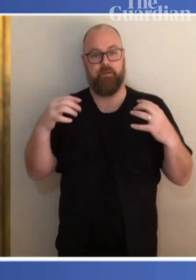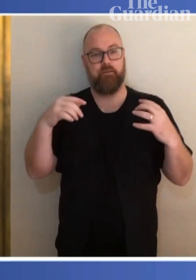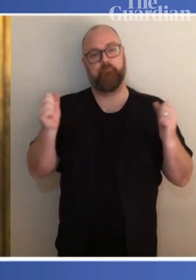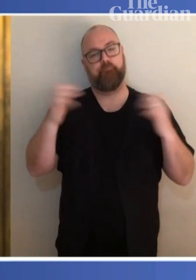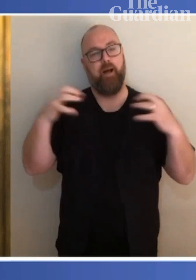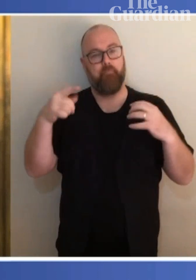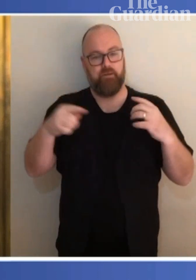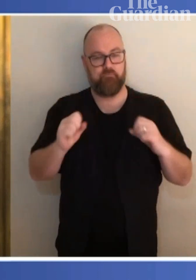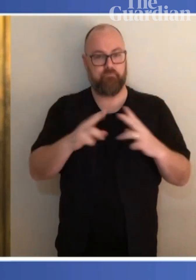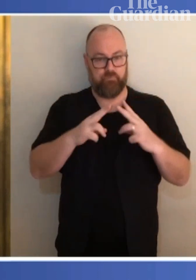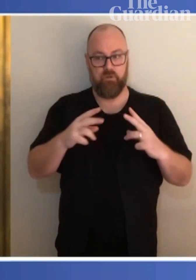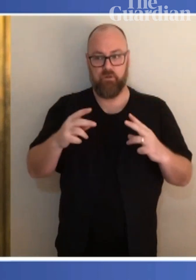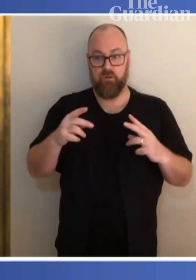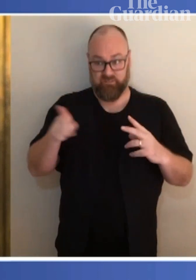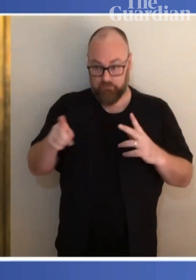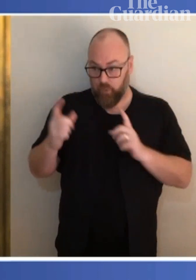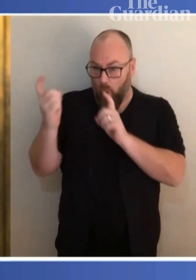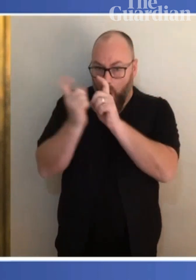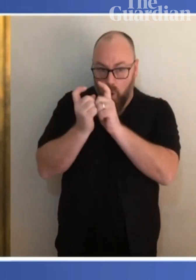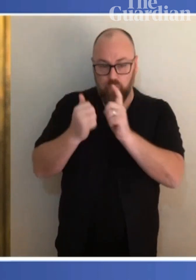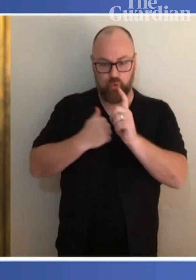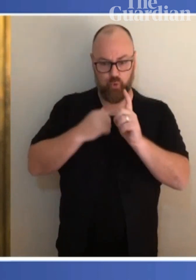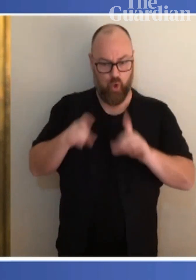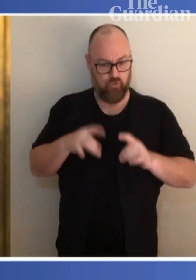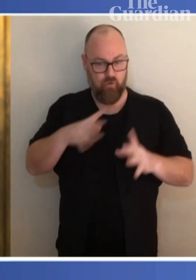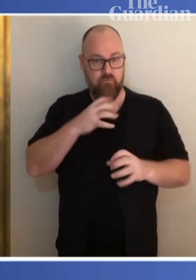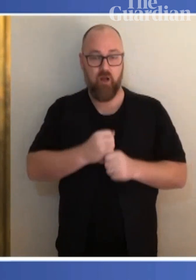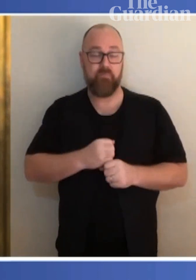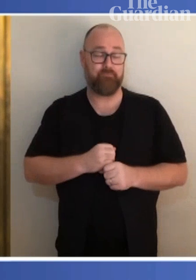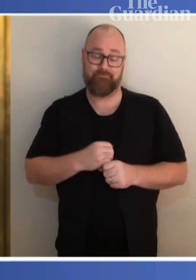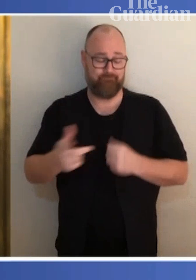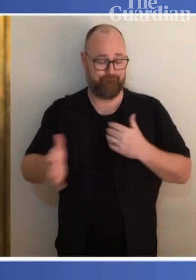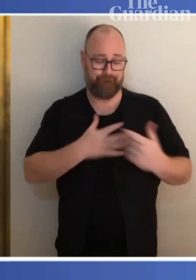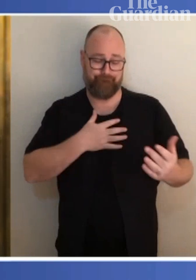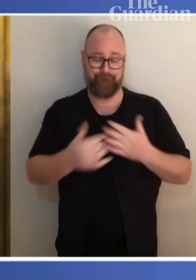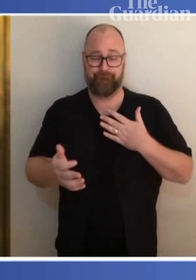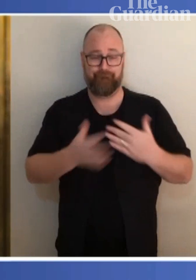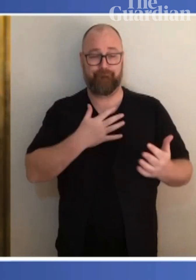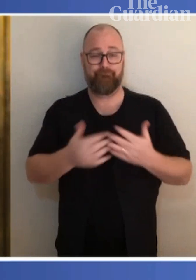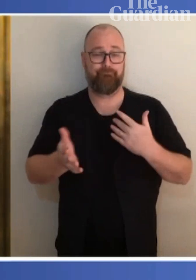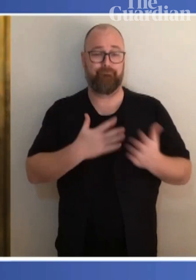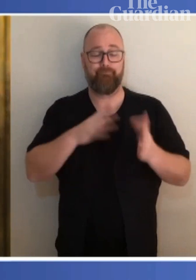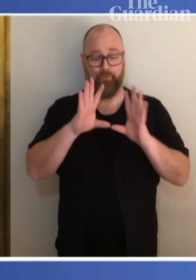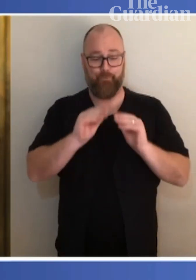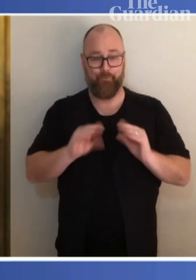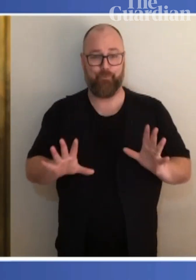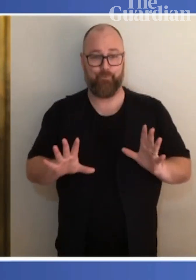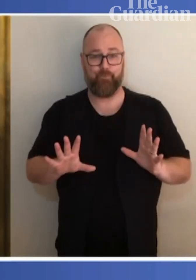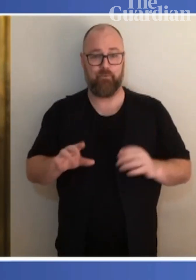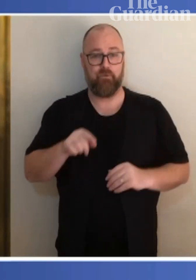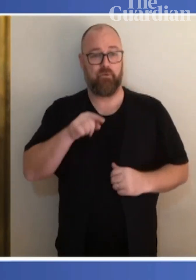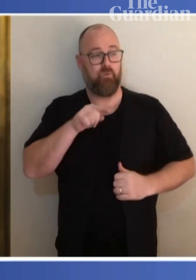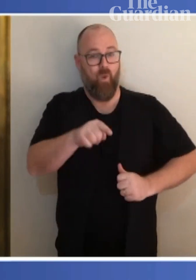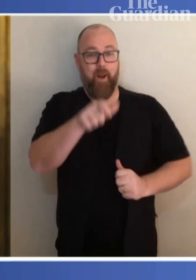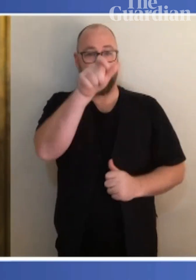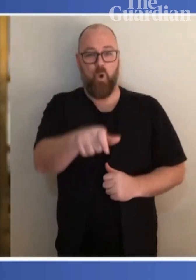to deal with that matter very expeditiously. We've dealt with a national security matter, as the PM has said, a bloke sitting on the site is not a national security threat to this